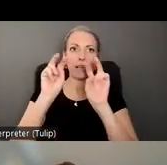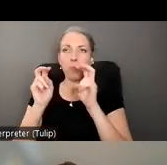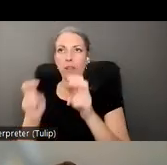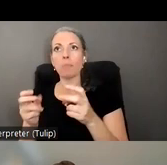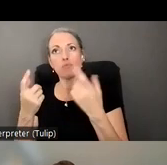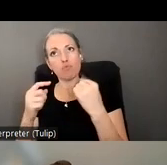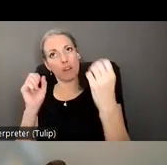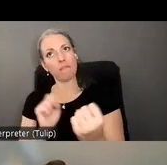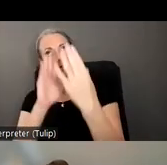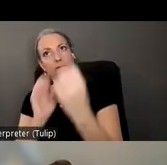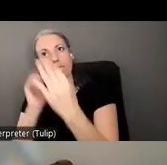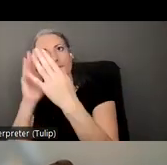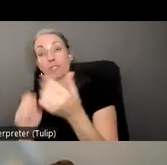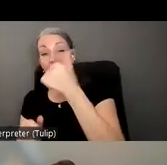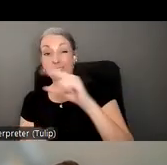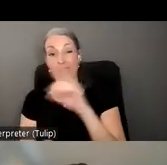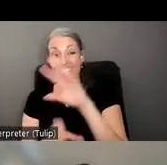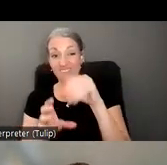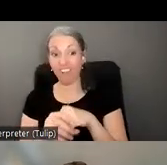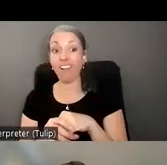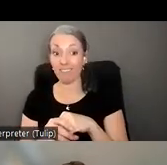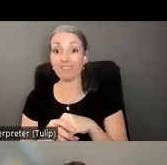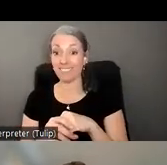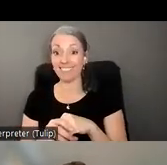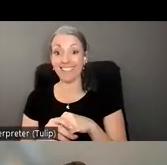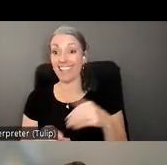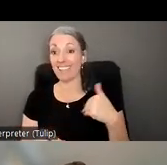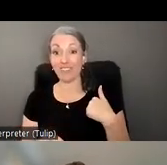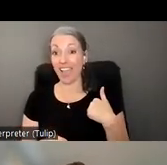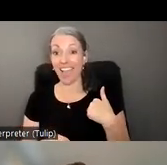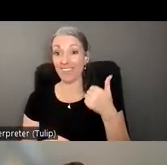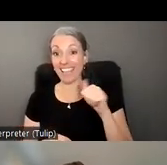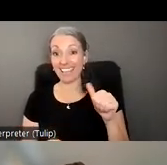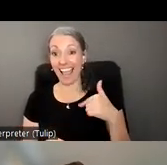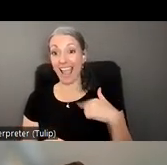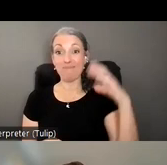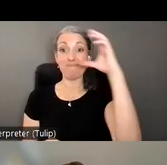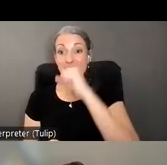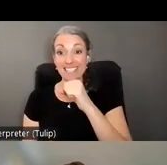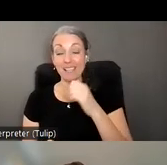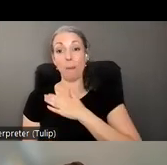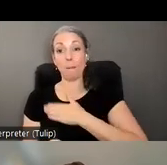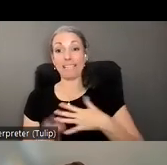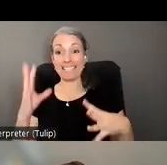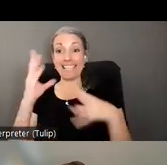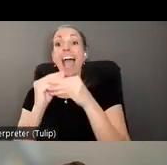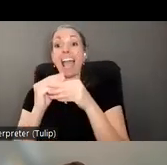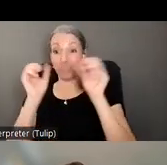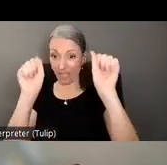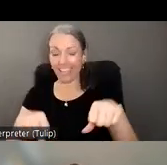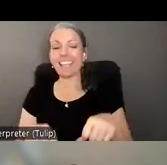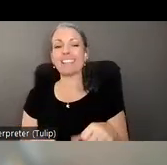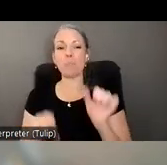if anyone who participates in the group uh has anything that i've missed um please jump in but uh the work